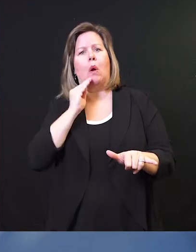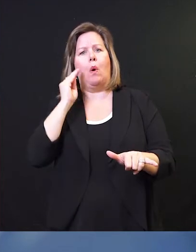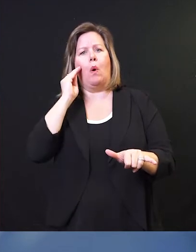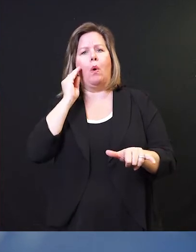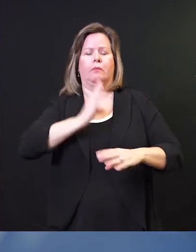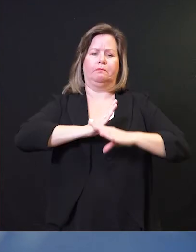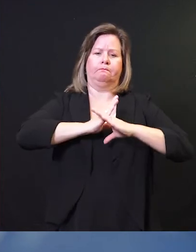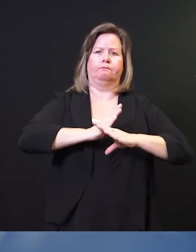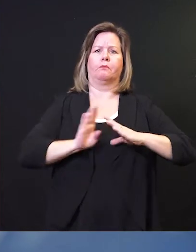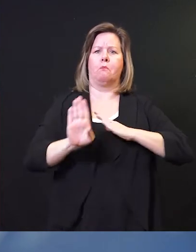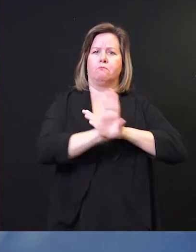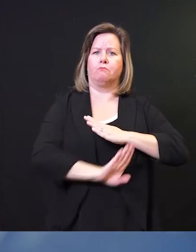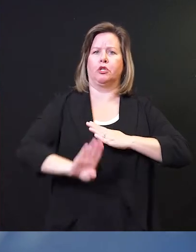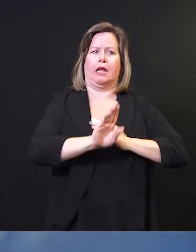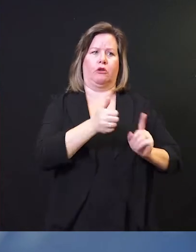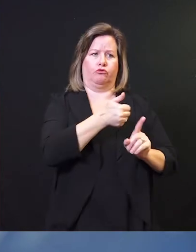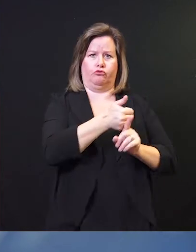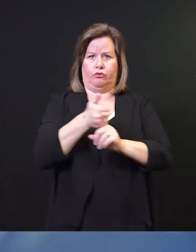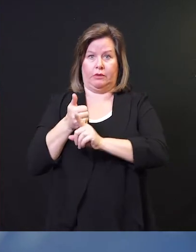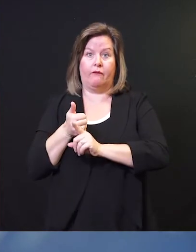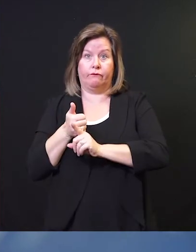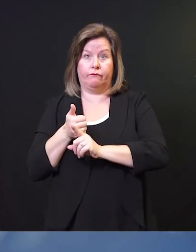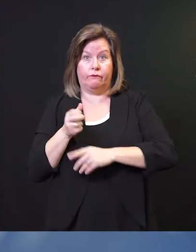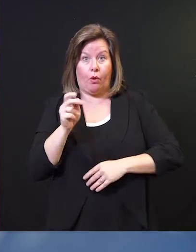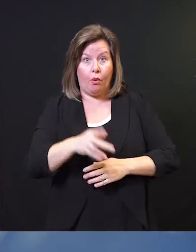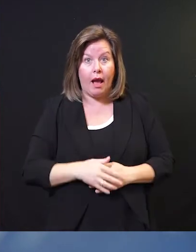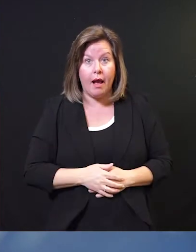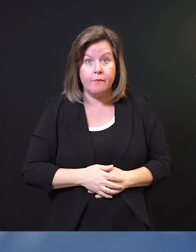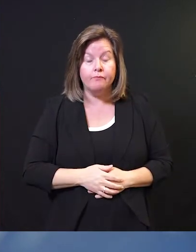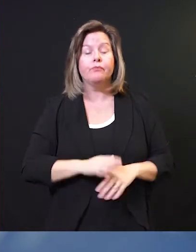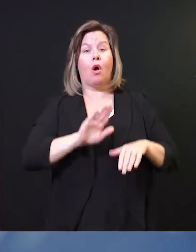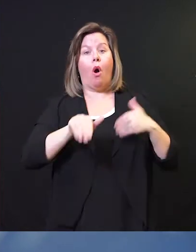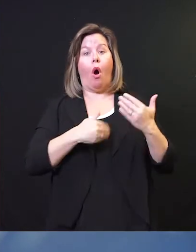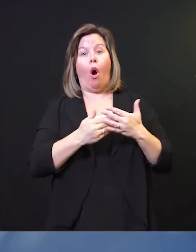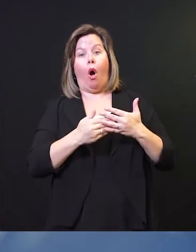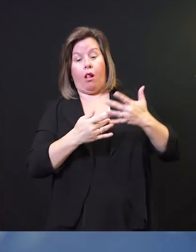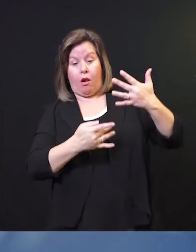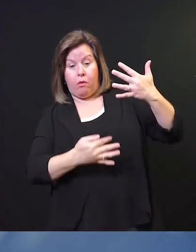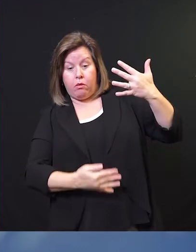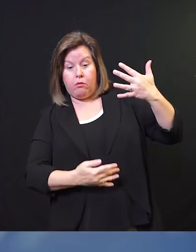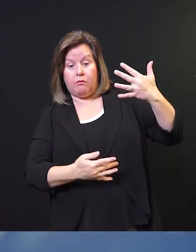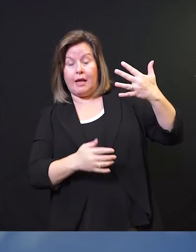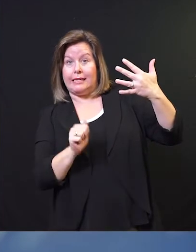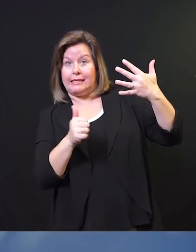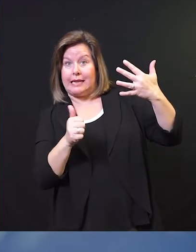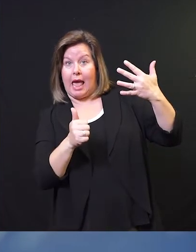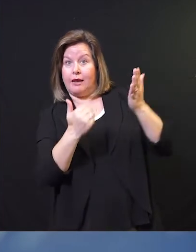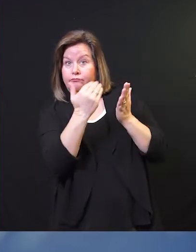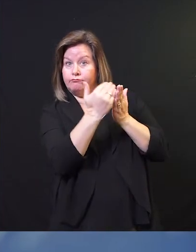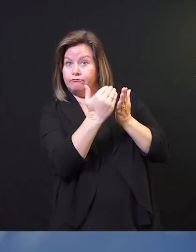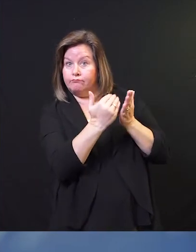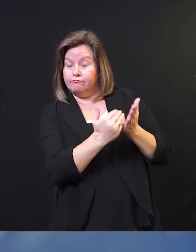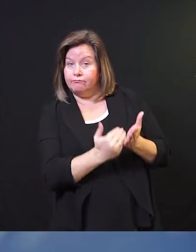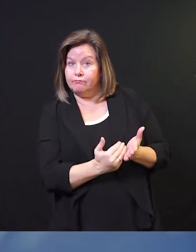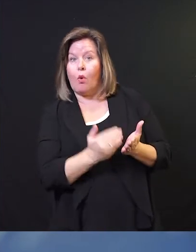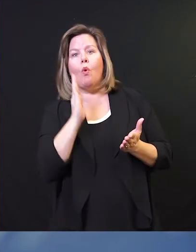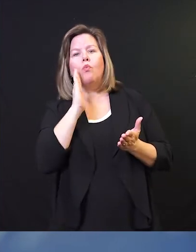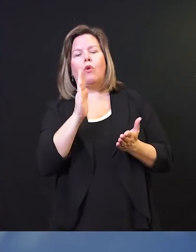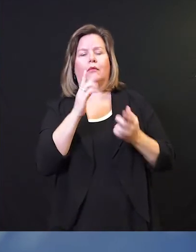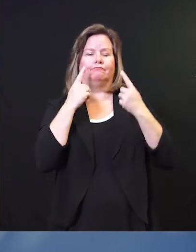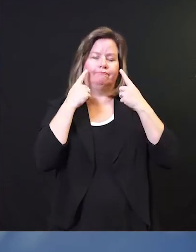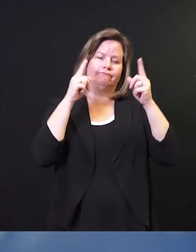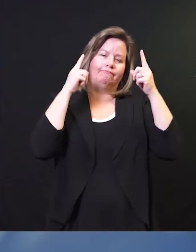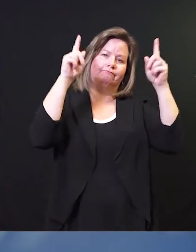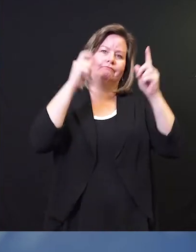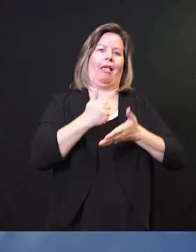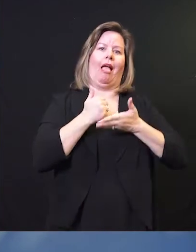community. Taken together, these 10 things are going to be very effective, I believe, in help keeping the prevalence of this illness down,